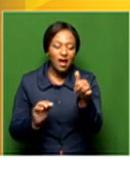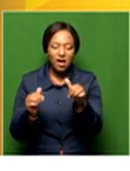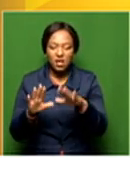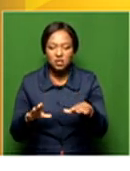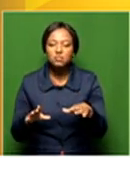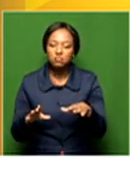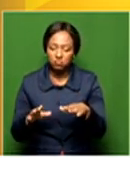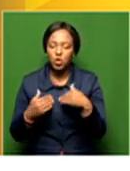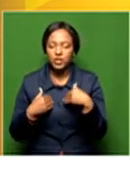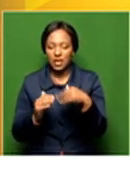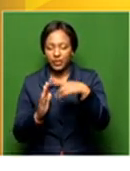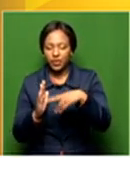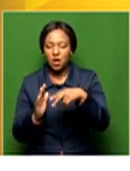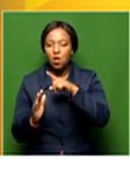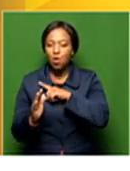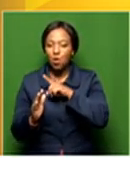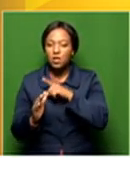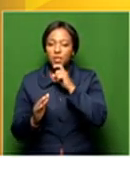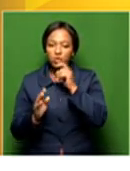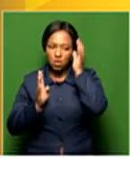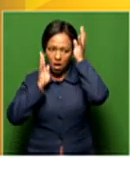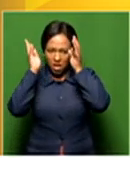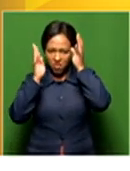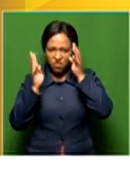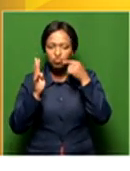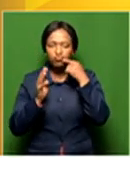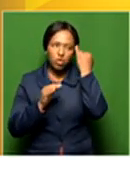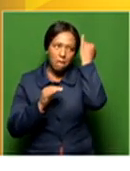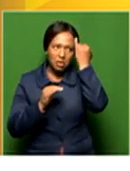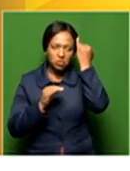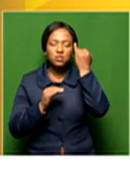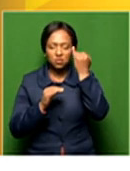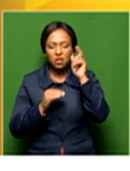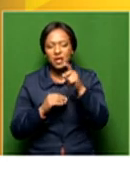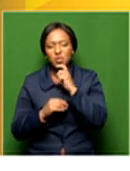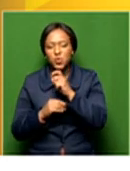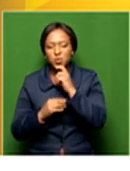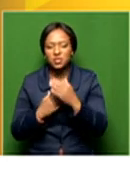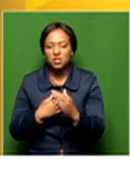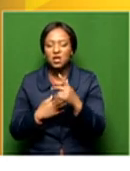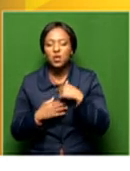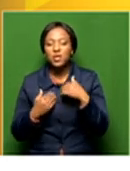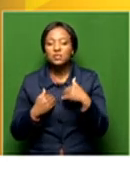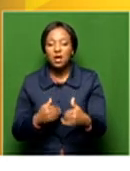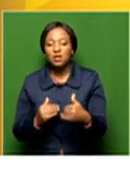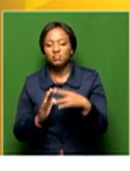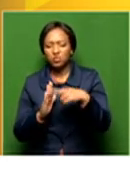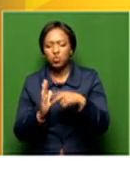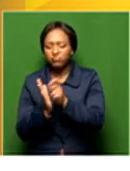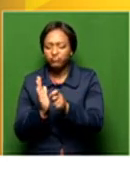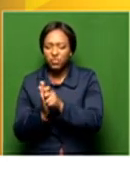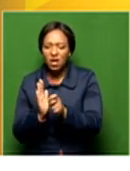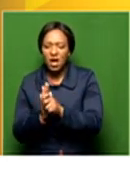we want to make sure that kids utilise the creativity that they have and the imagination that they have and begin to start writing books and make that cool.